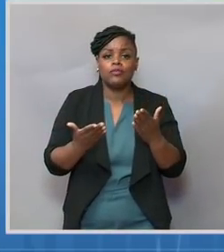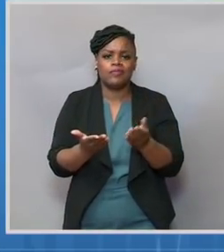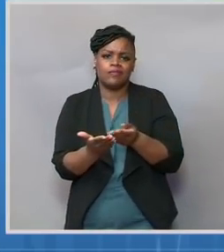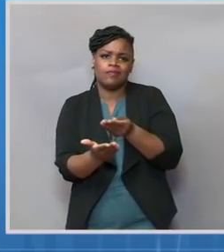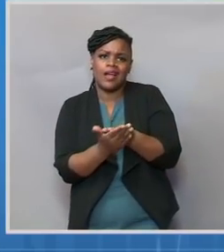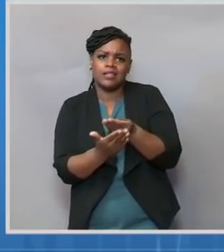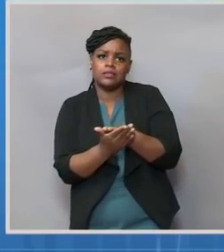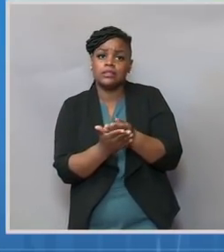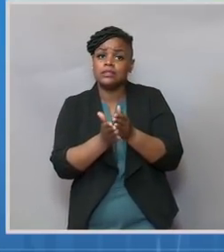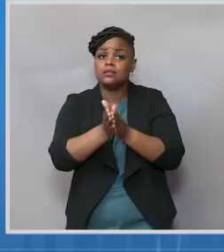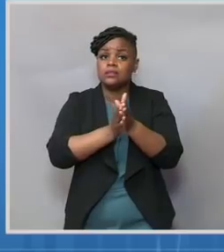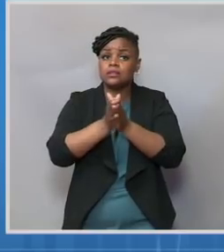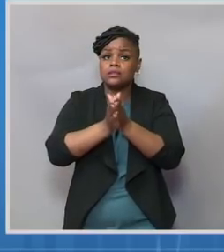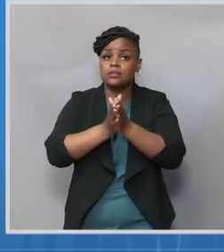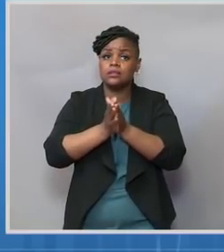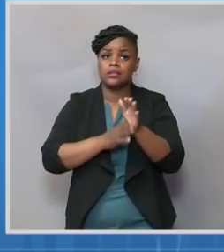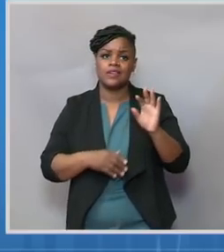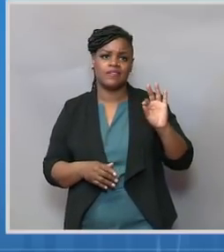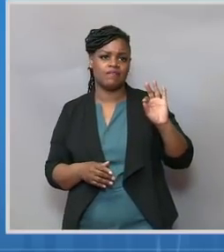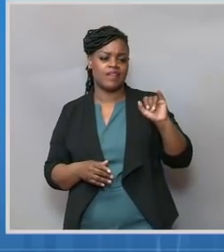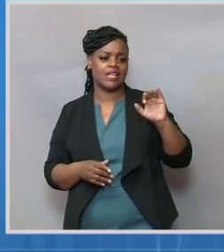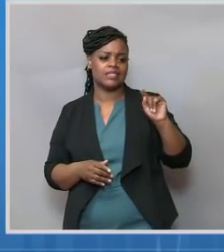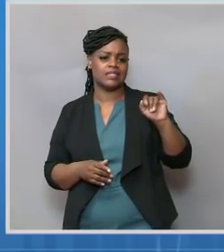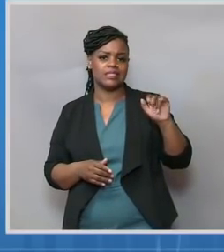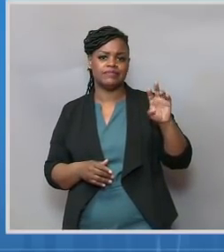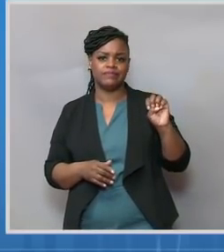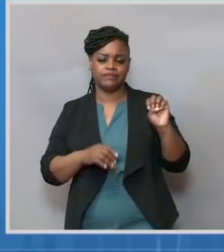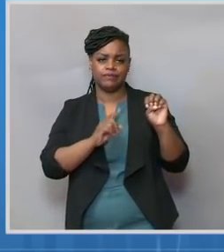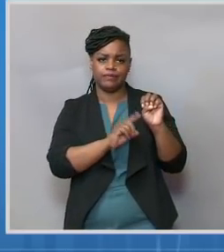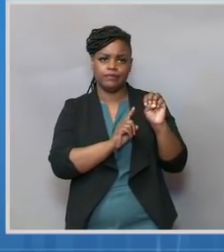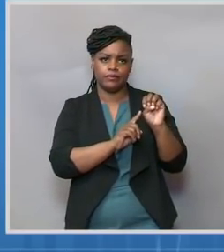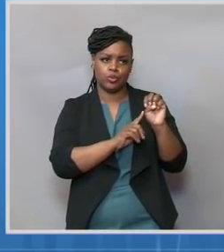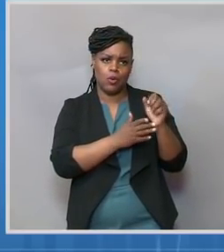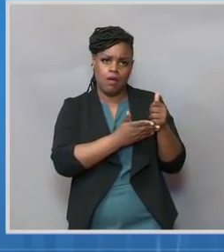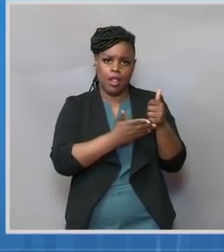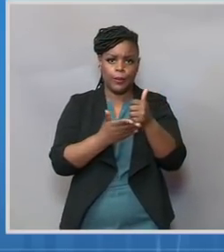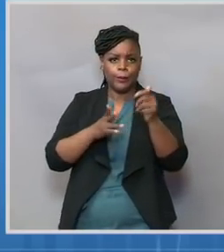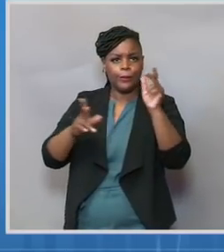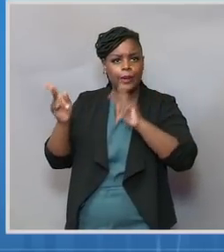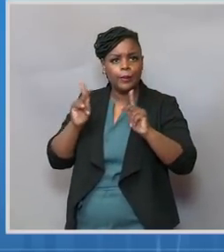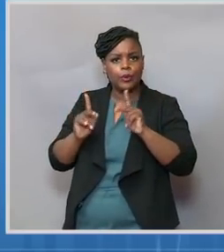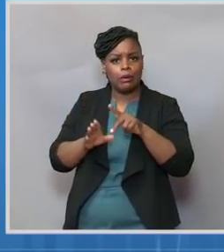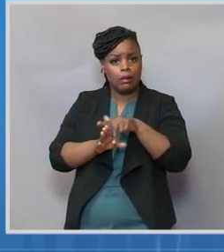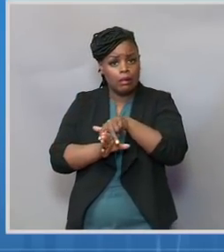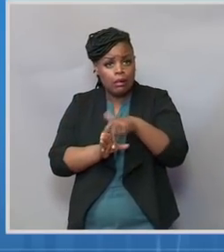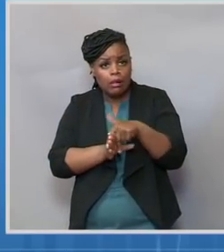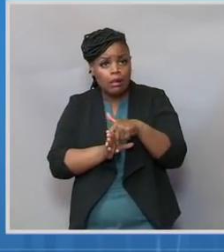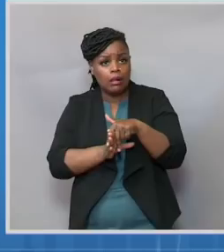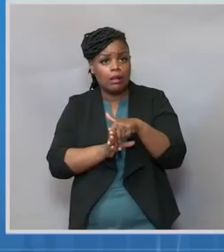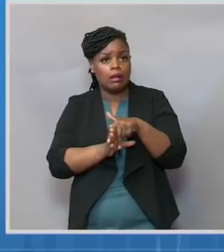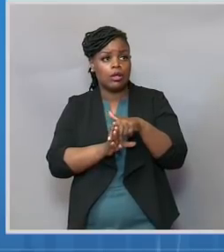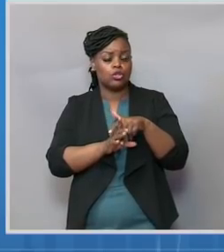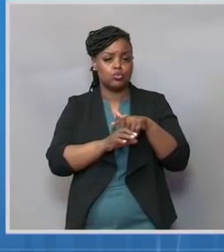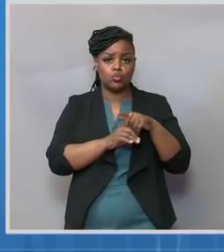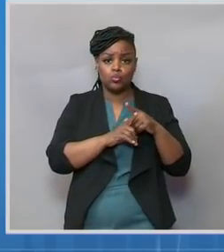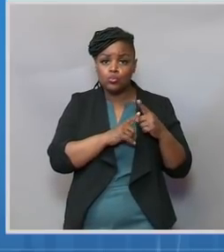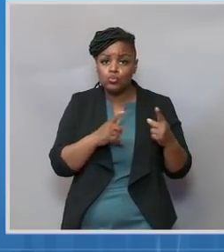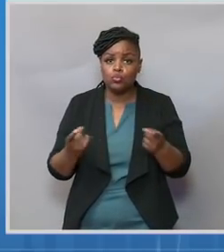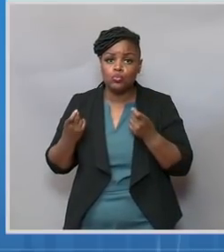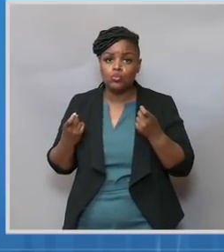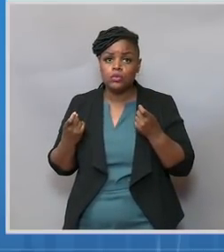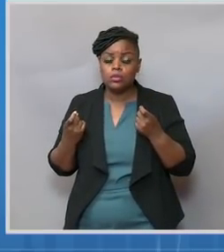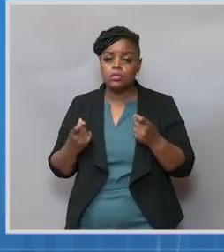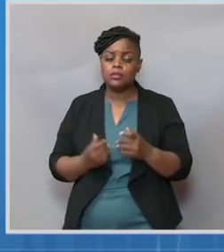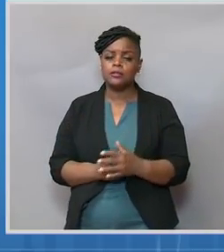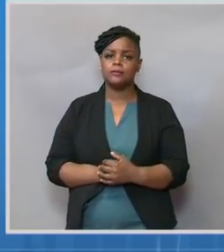to help kind of move the movable middle of people that might be on the fence? Mr. Well, I think the incentives here are clear. These vaccines